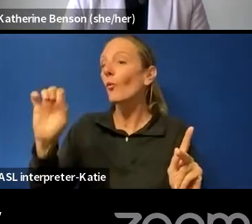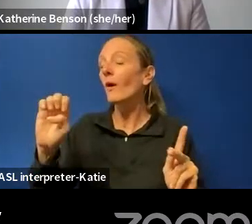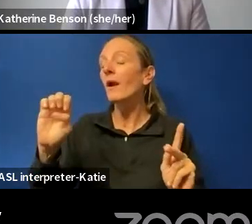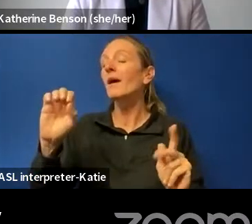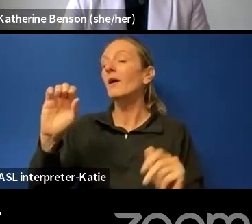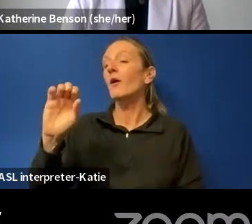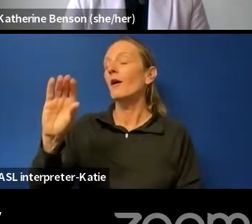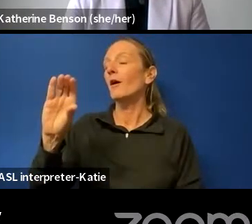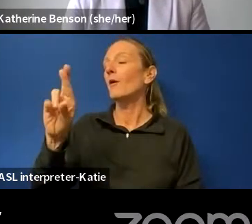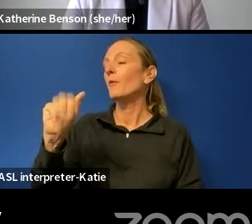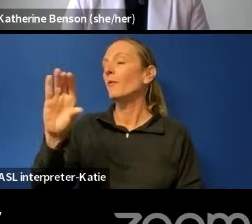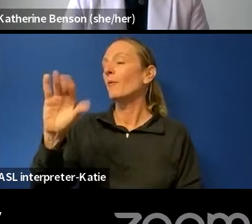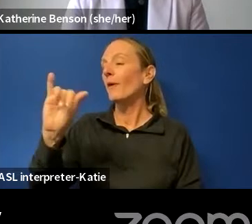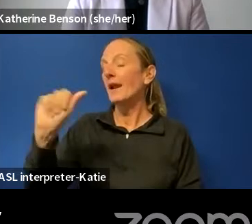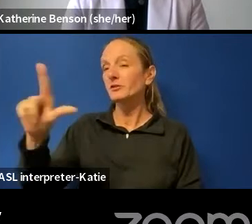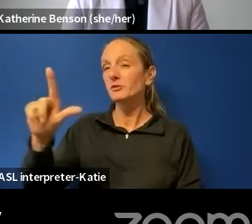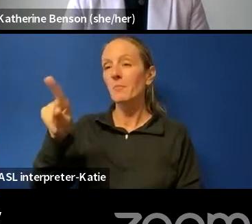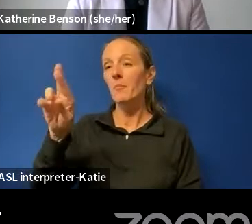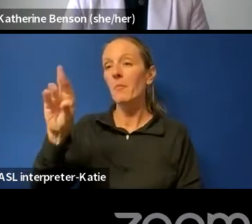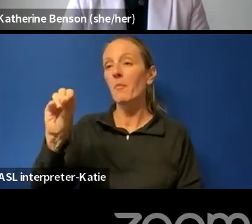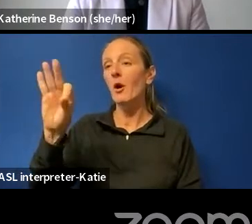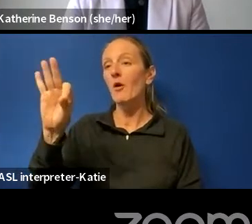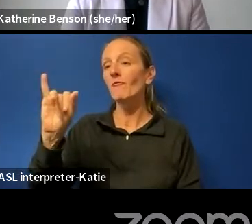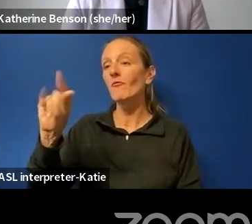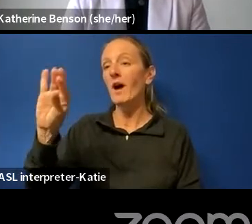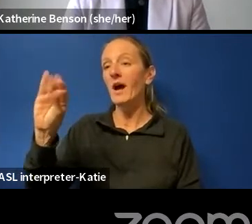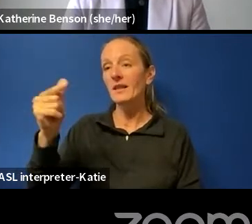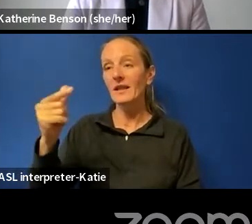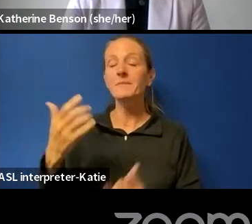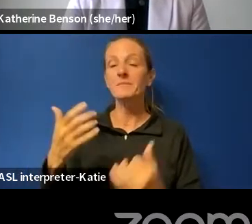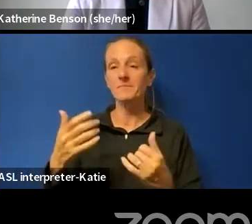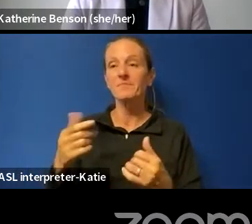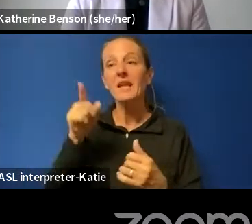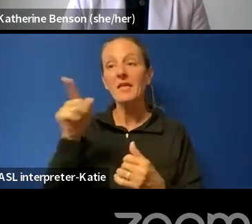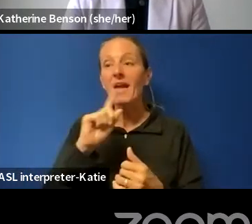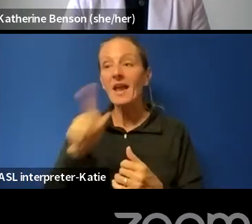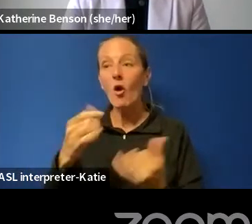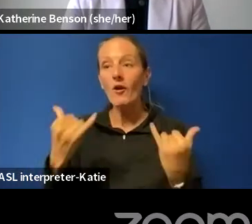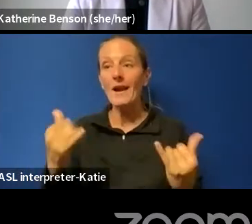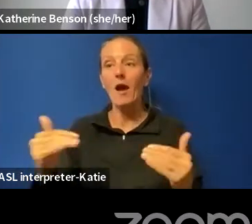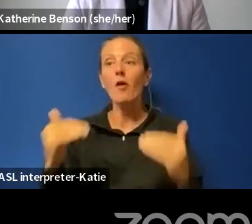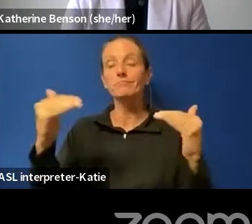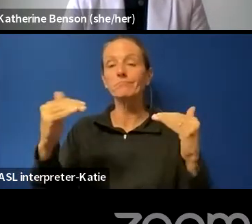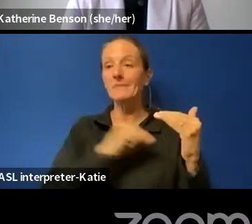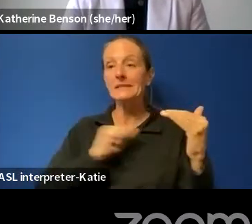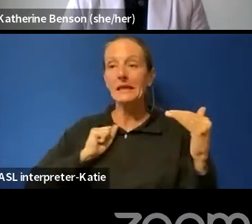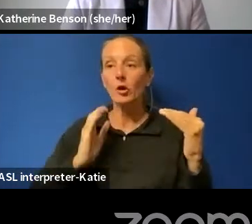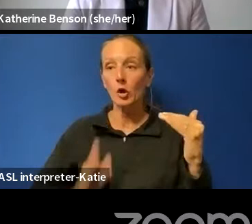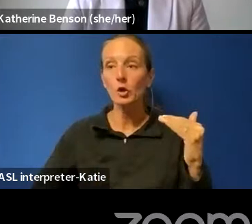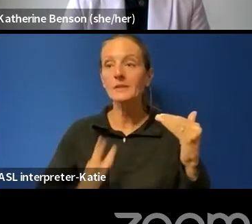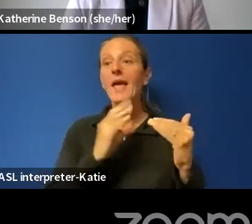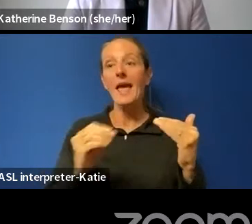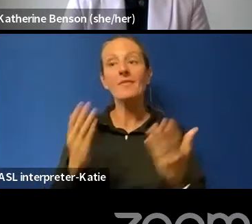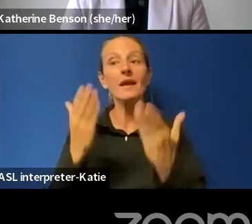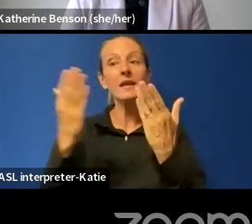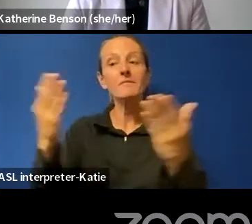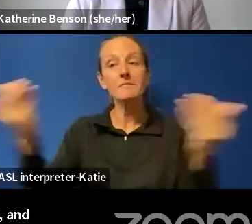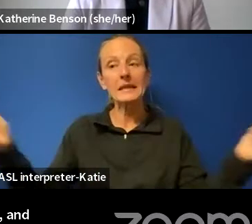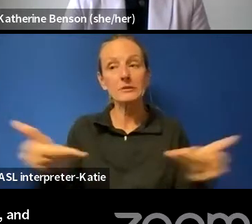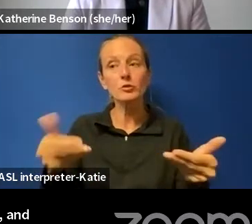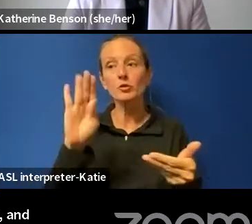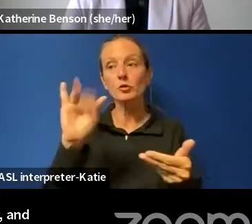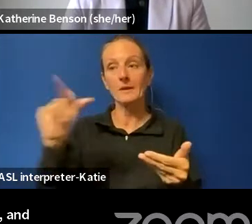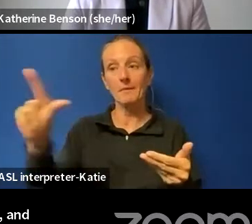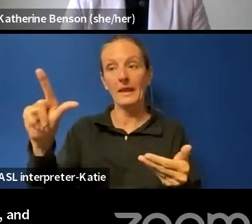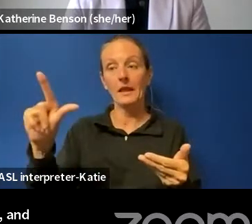members of the public, they are now in our Senate. And our government has introduced a bill in the Senate to amend